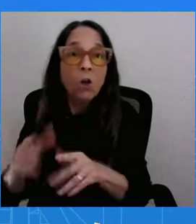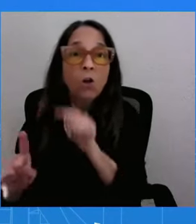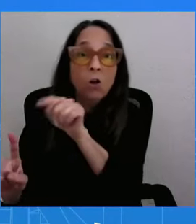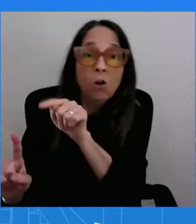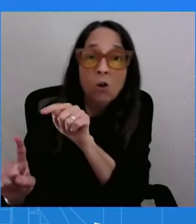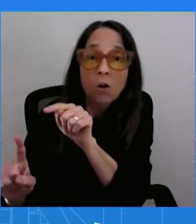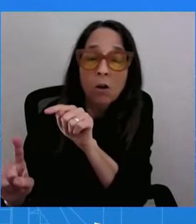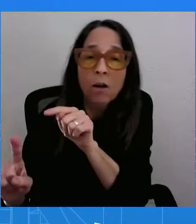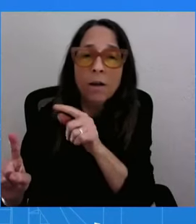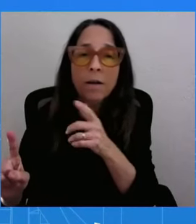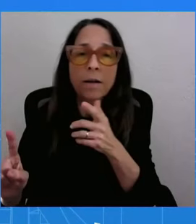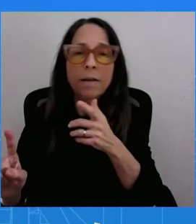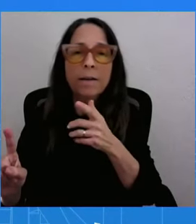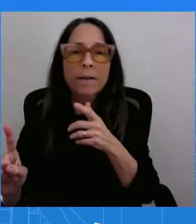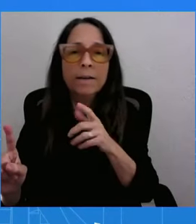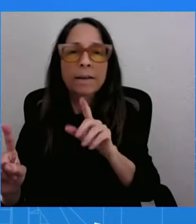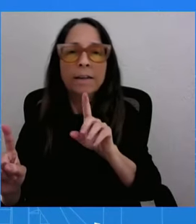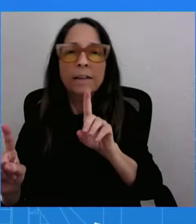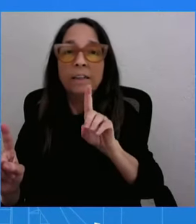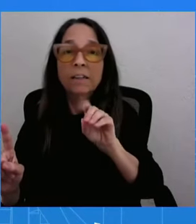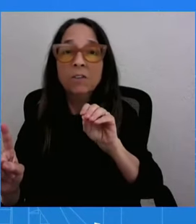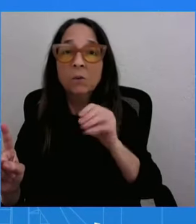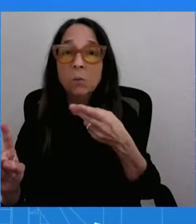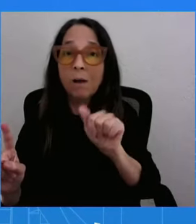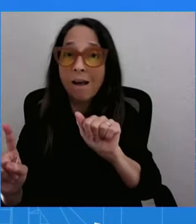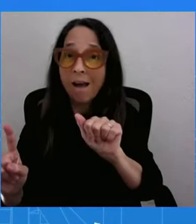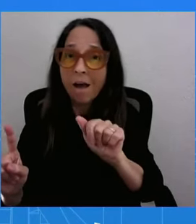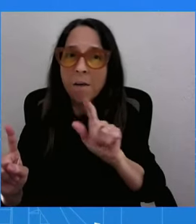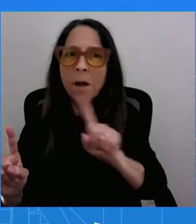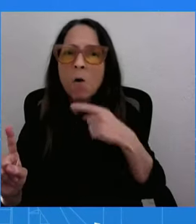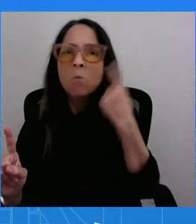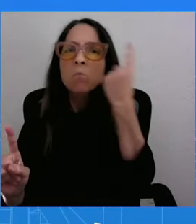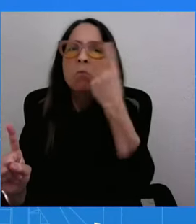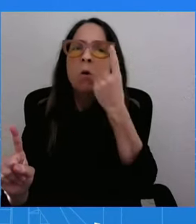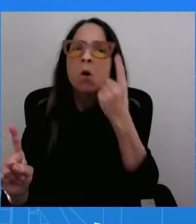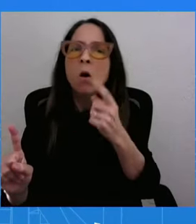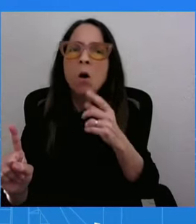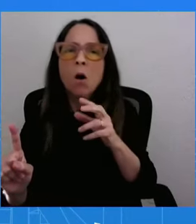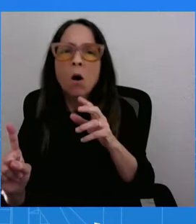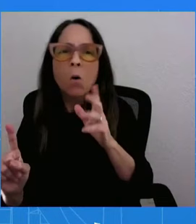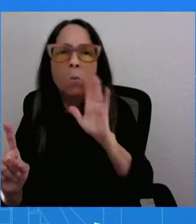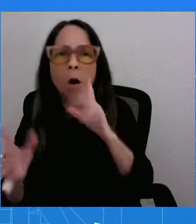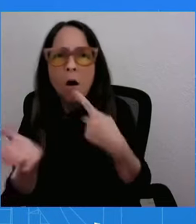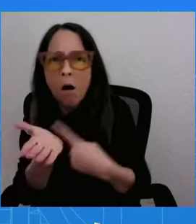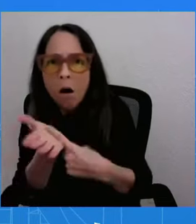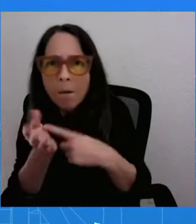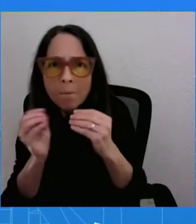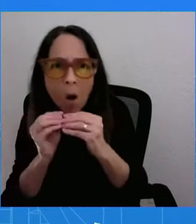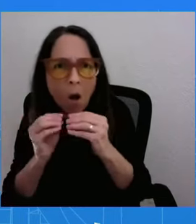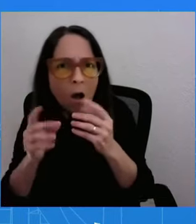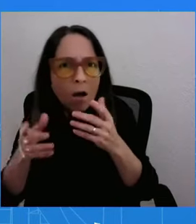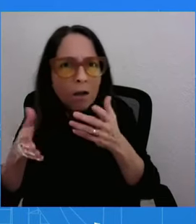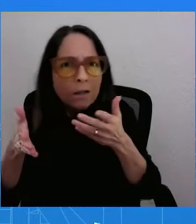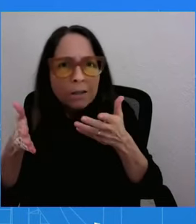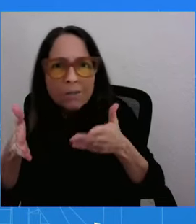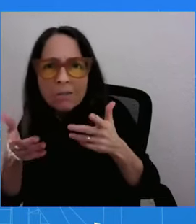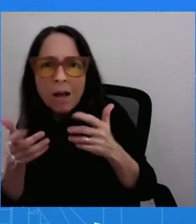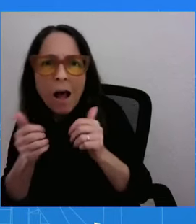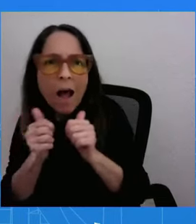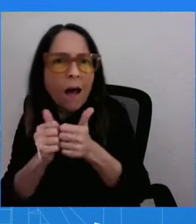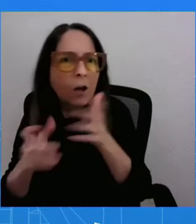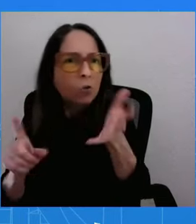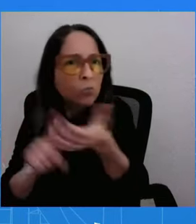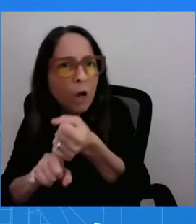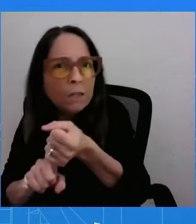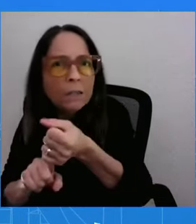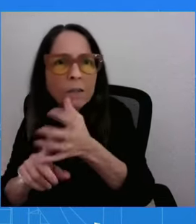I don't have any law enforcement activity to speak to about that today. Is there any impact that you think unsealing these charges from February will have on the